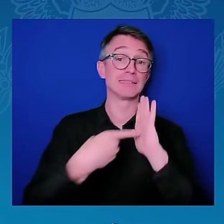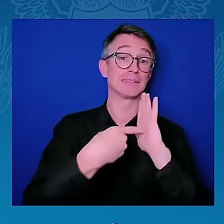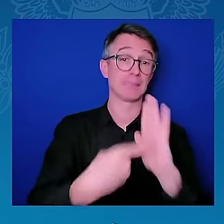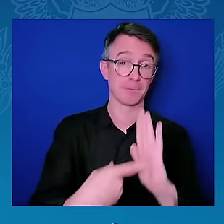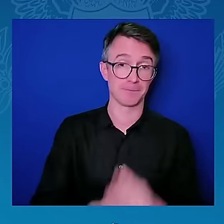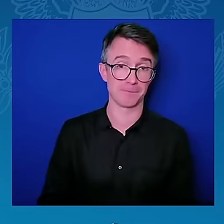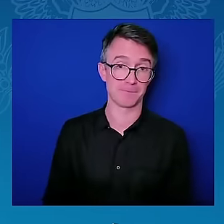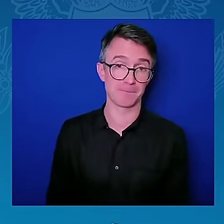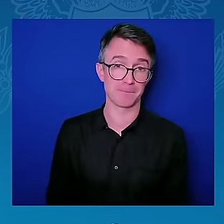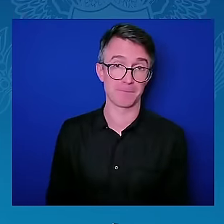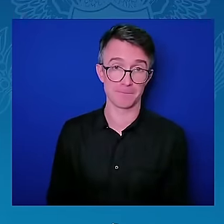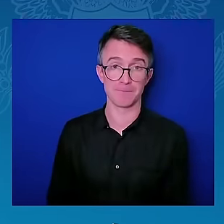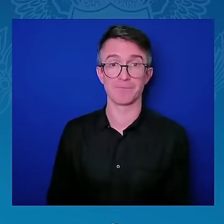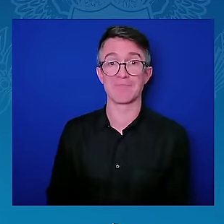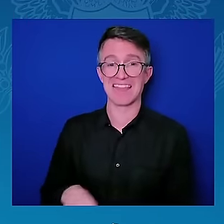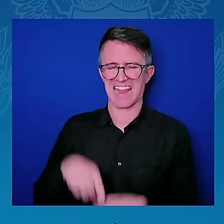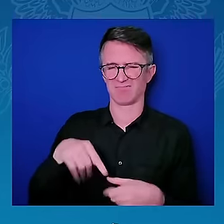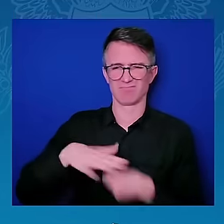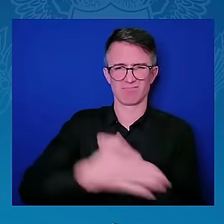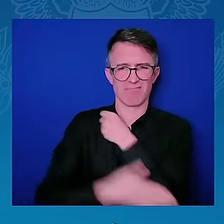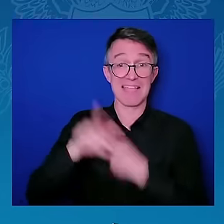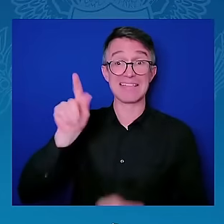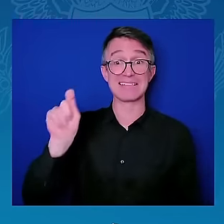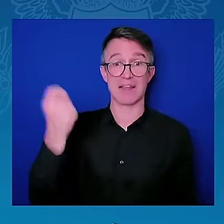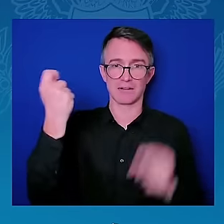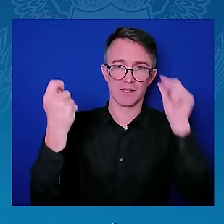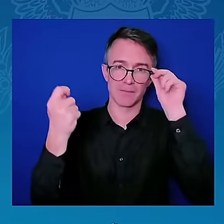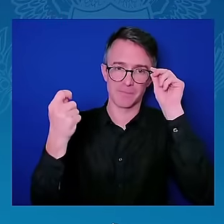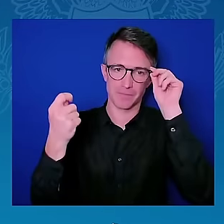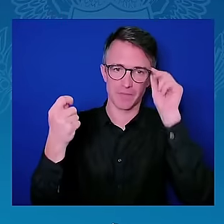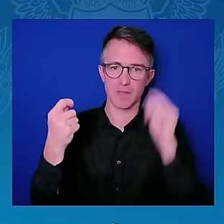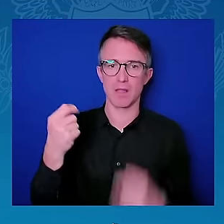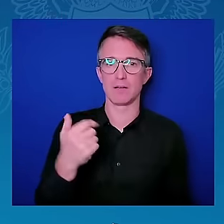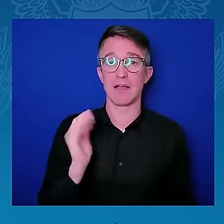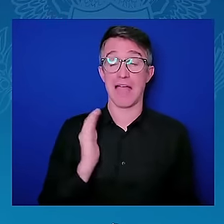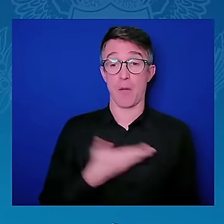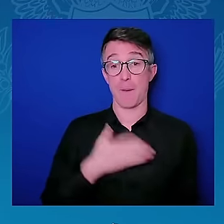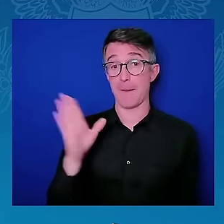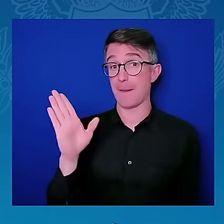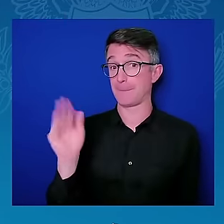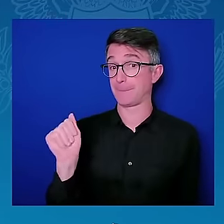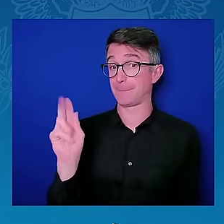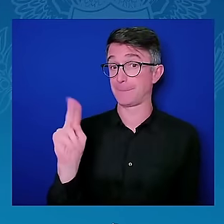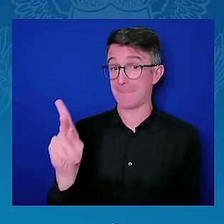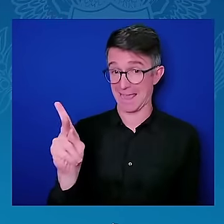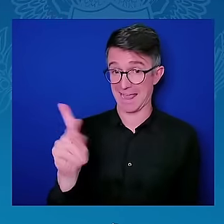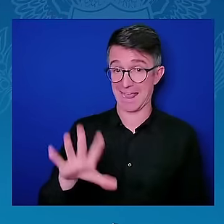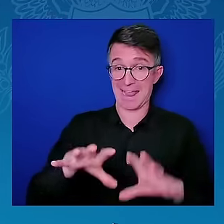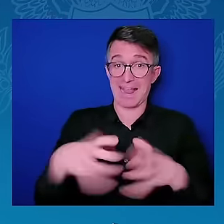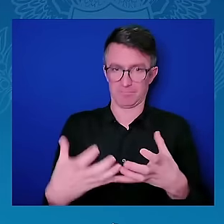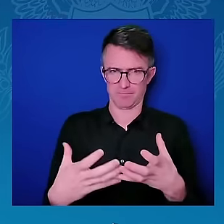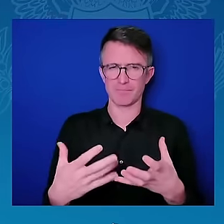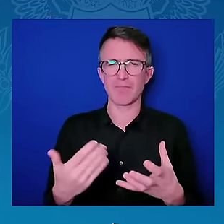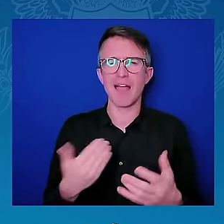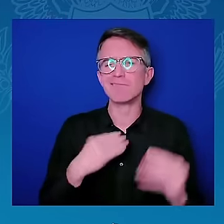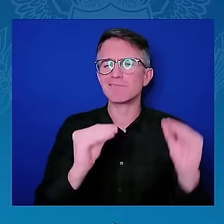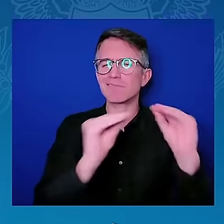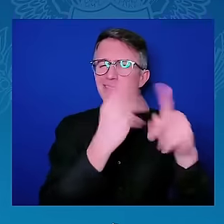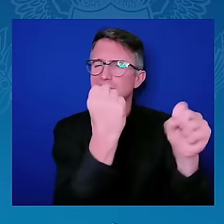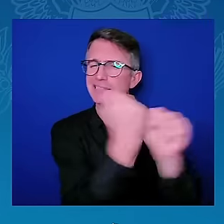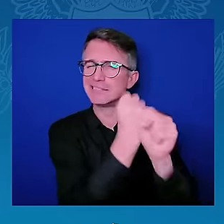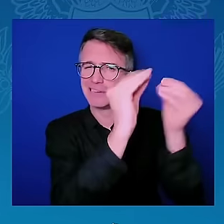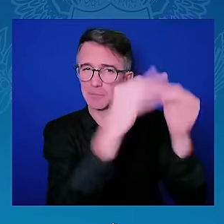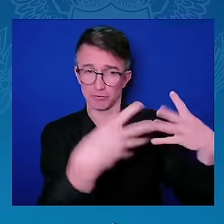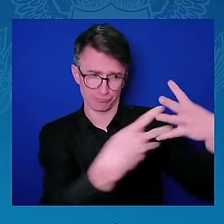about 20%. And tripled it, you know, just using technology. Many more Kenyans, including